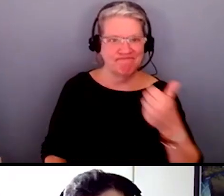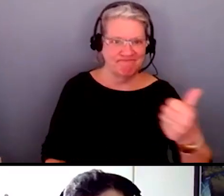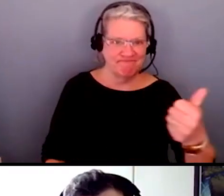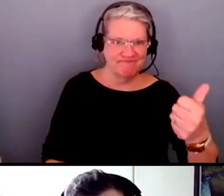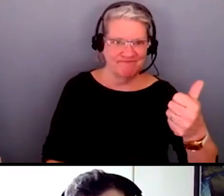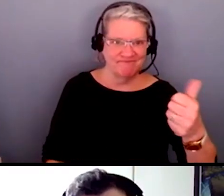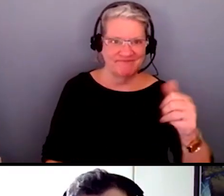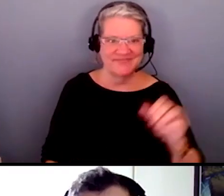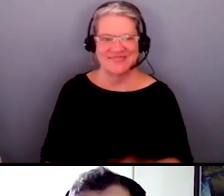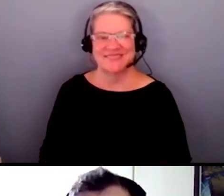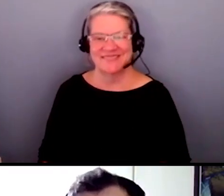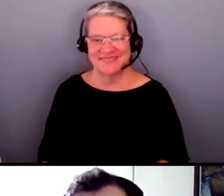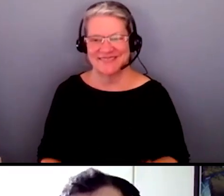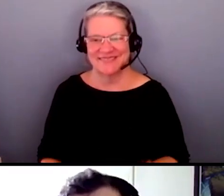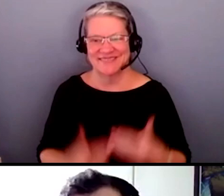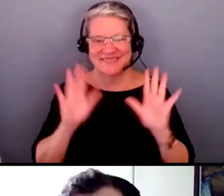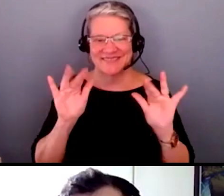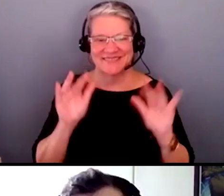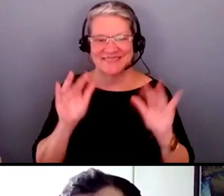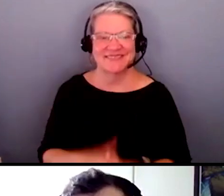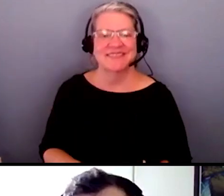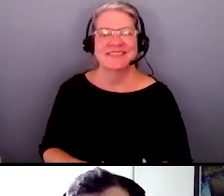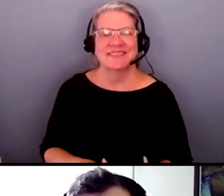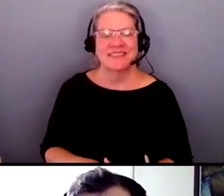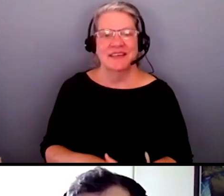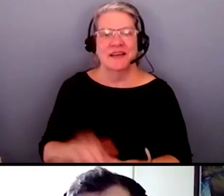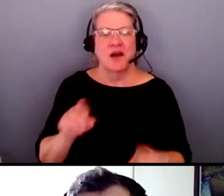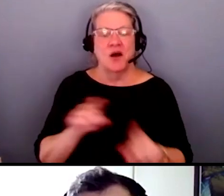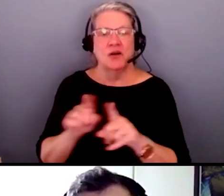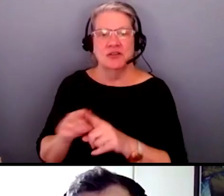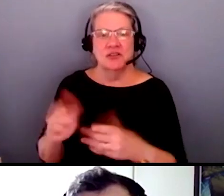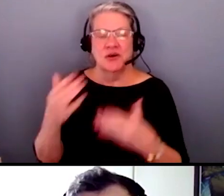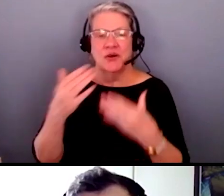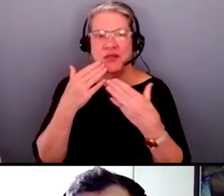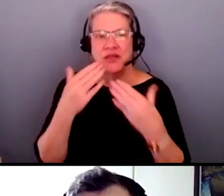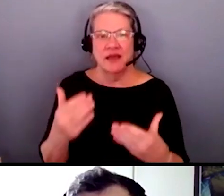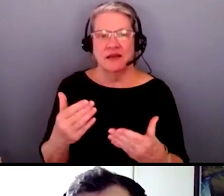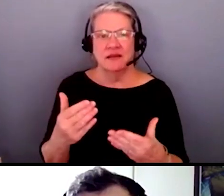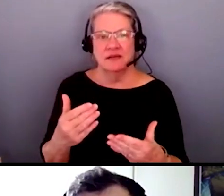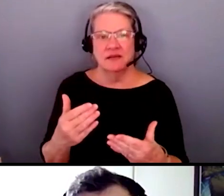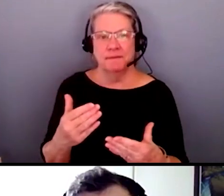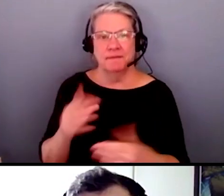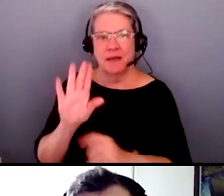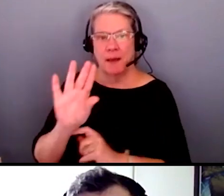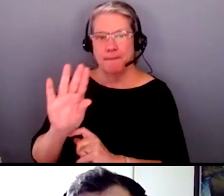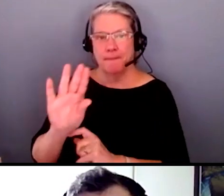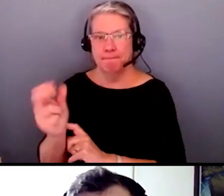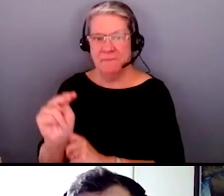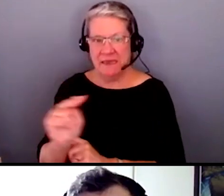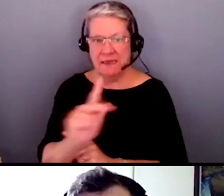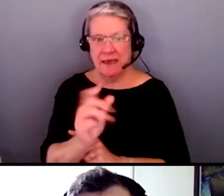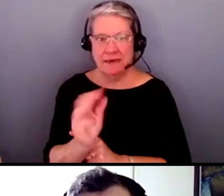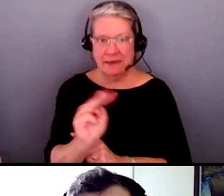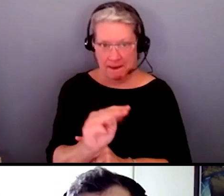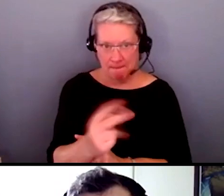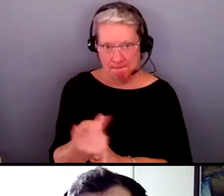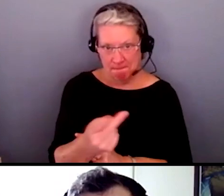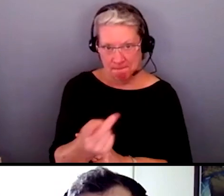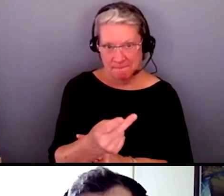appreciated. Um, and, uh, I want to also thank, um, Ben and Kim for, for